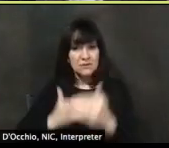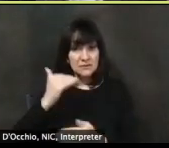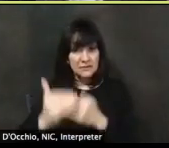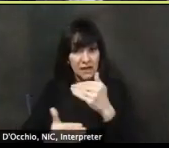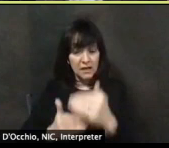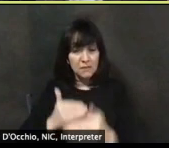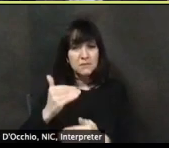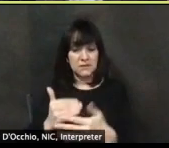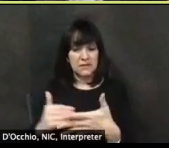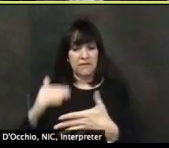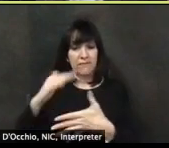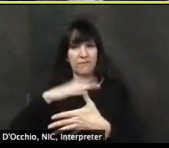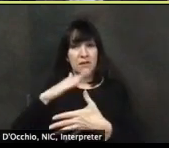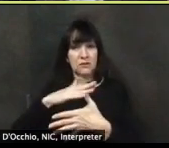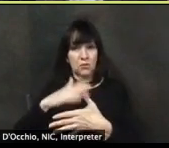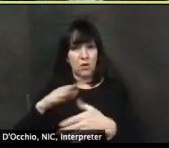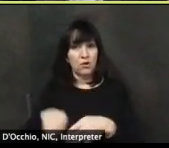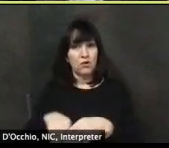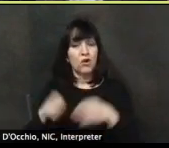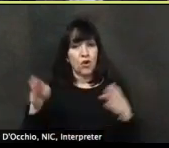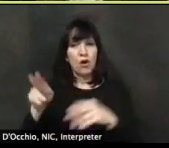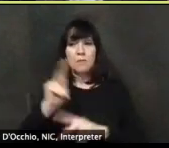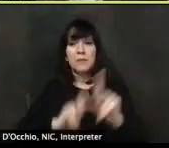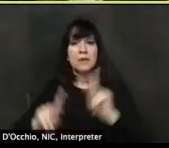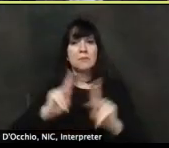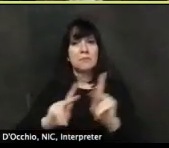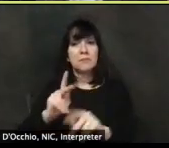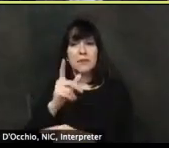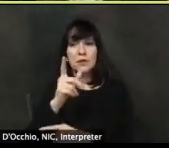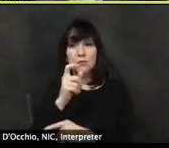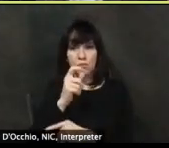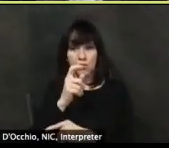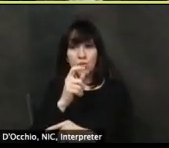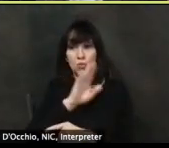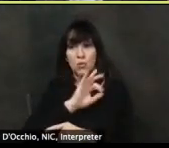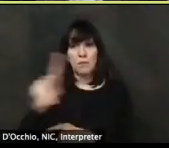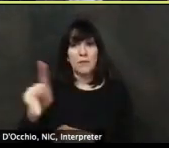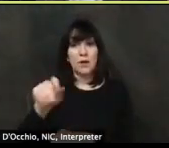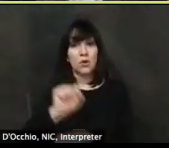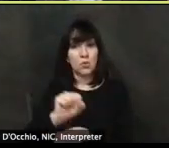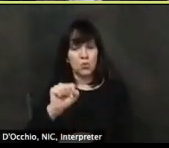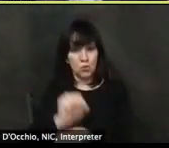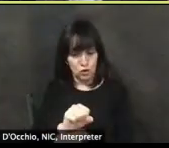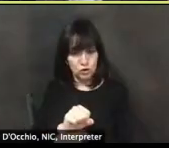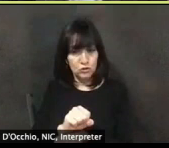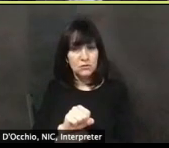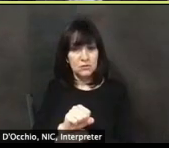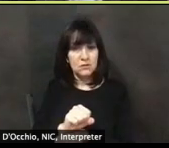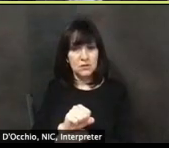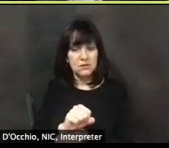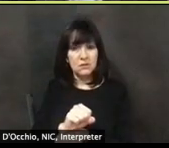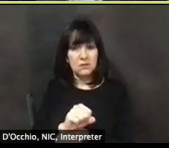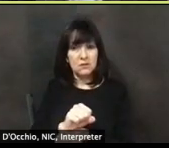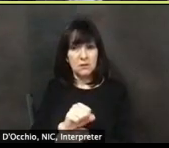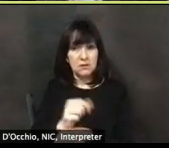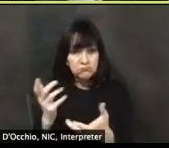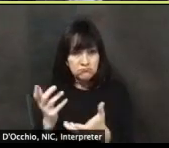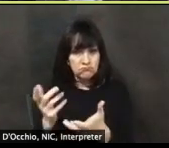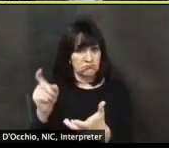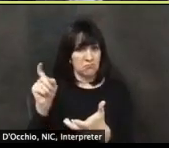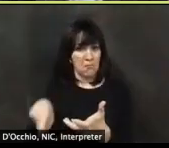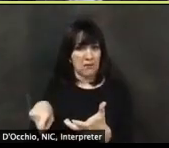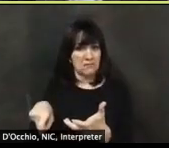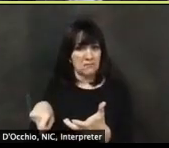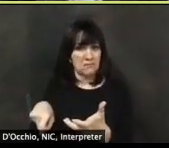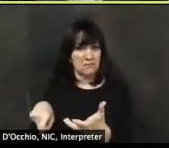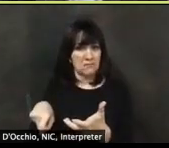uh, folks who are called back to work as a result of any of those steps, uh, will need childcare options. Um, and we